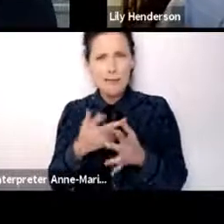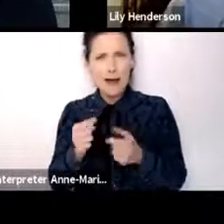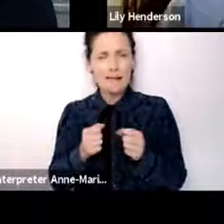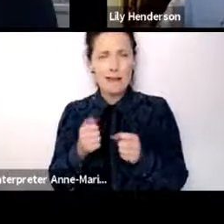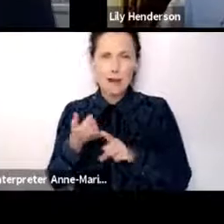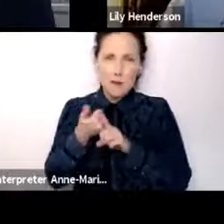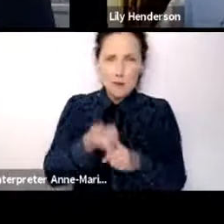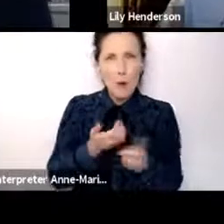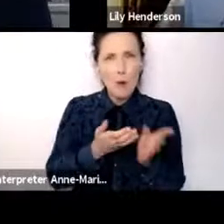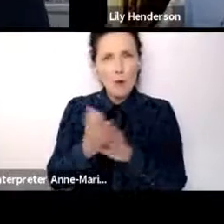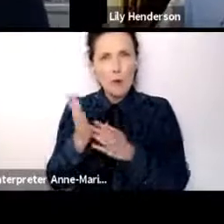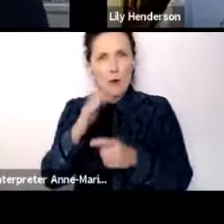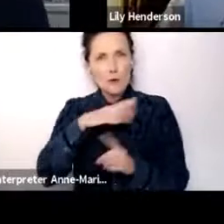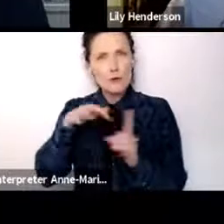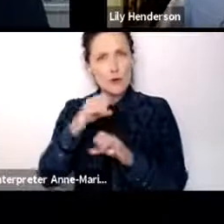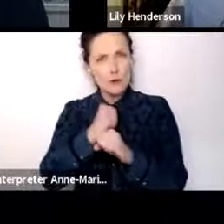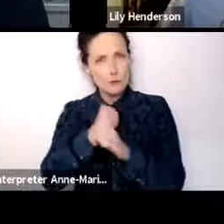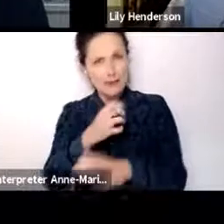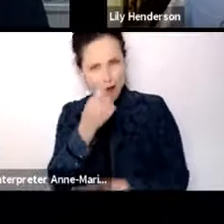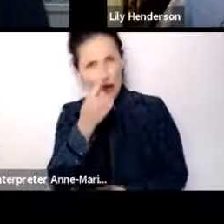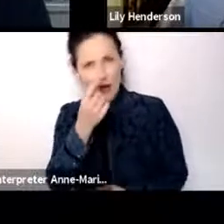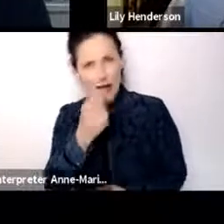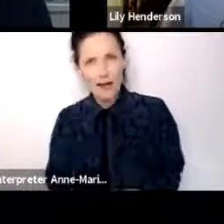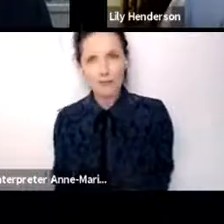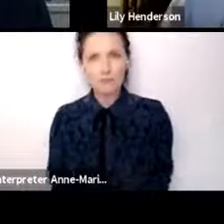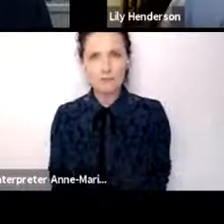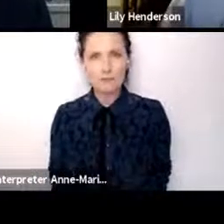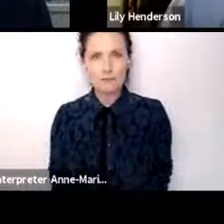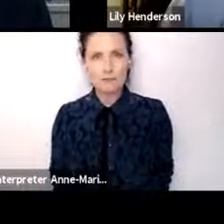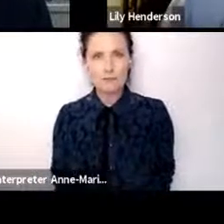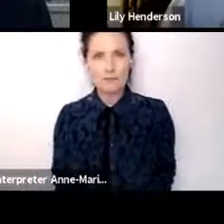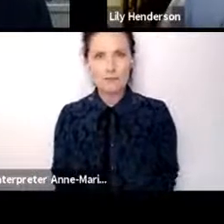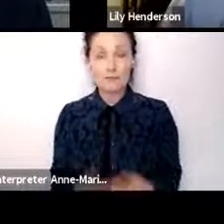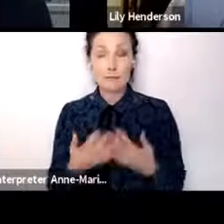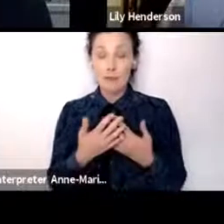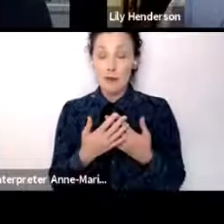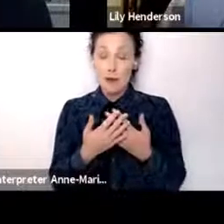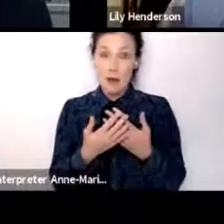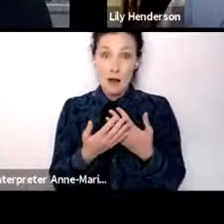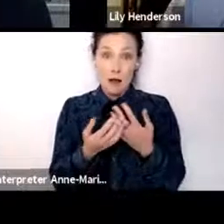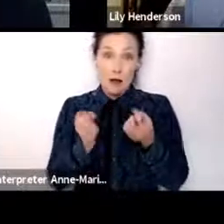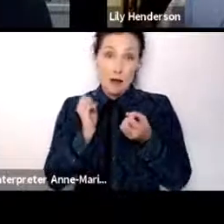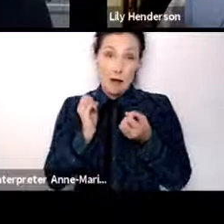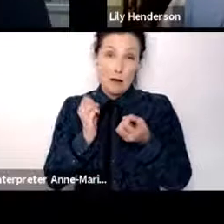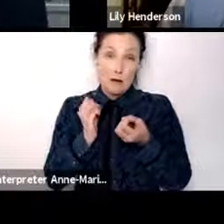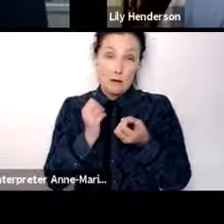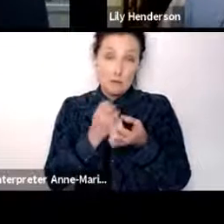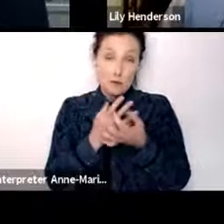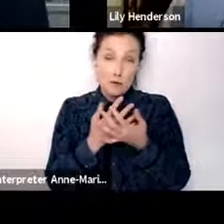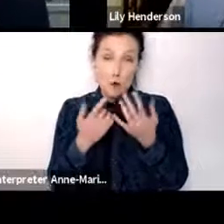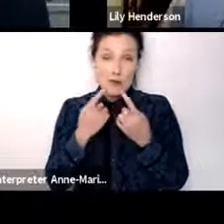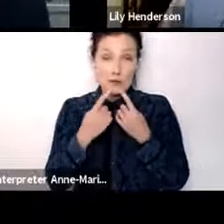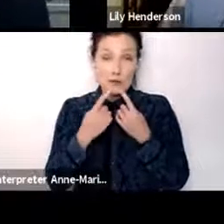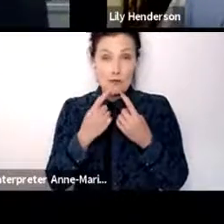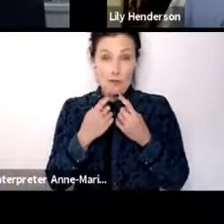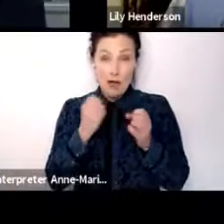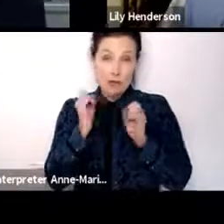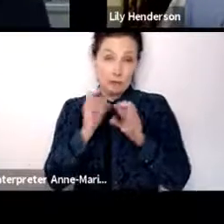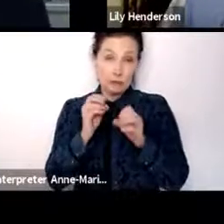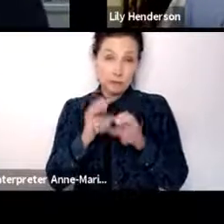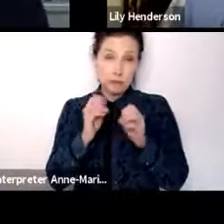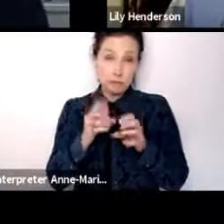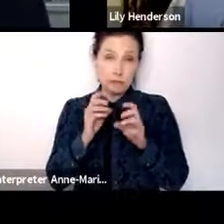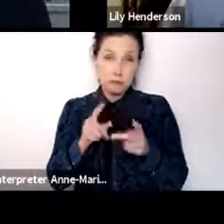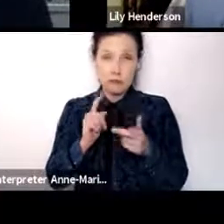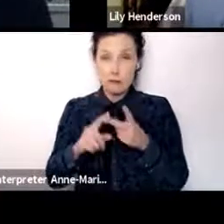So thank you for that. I think the sheer amount of information that we're being given and the number of speakers that were